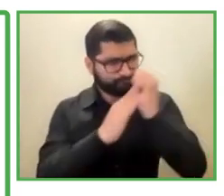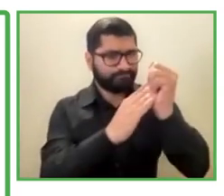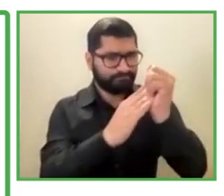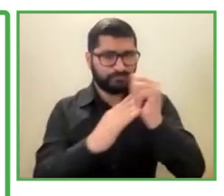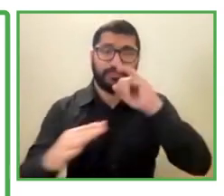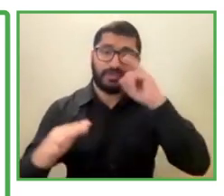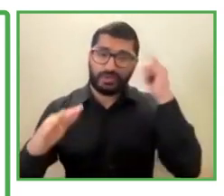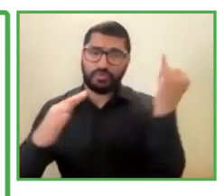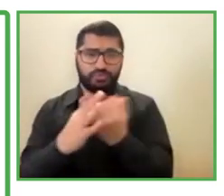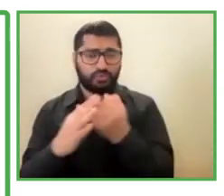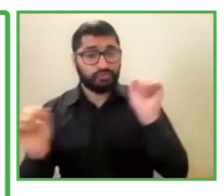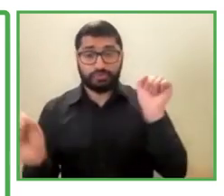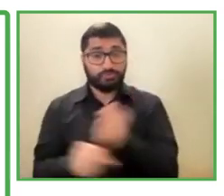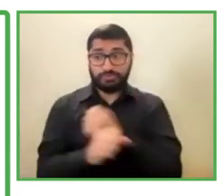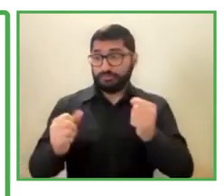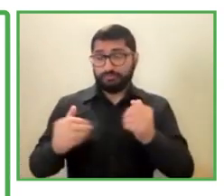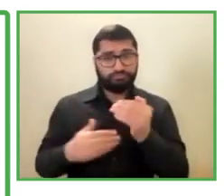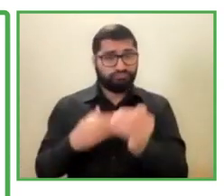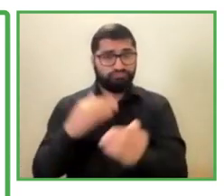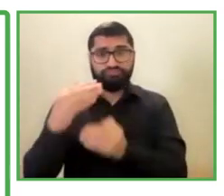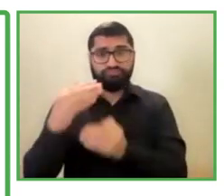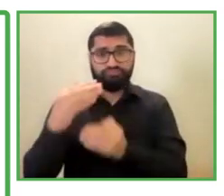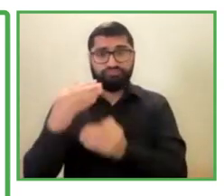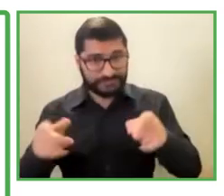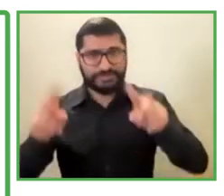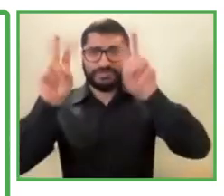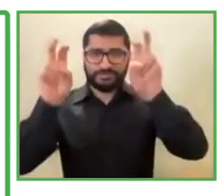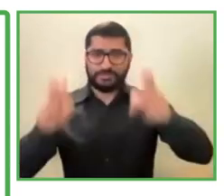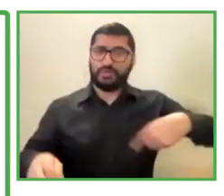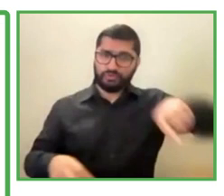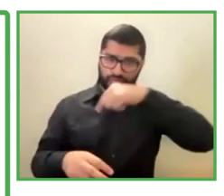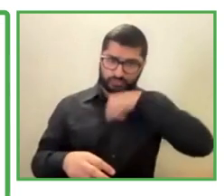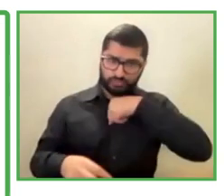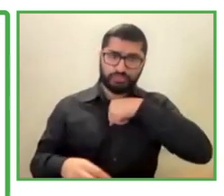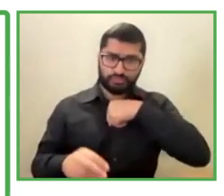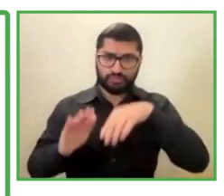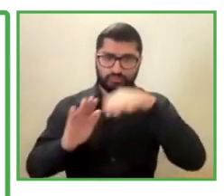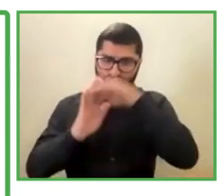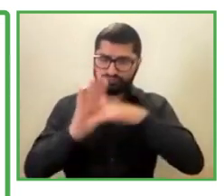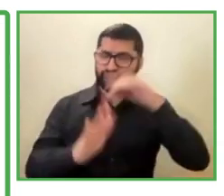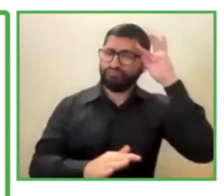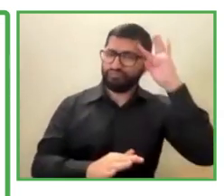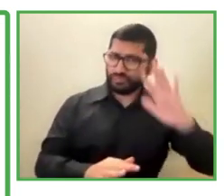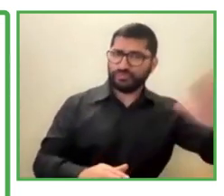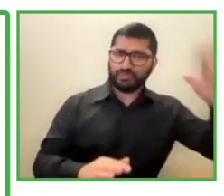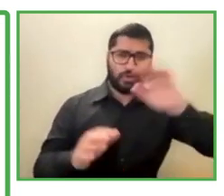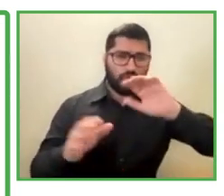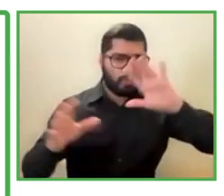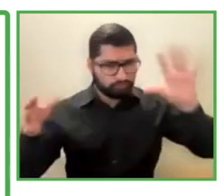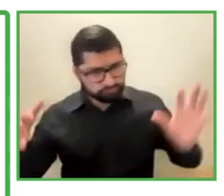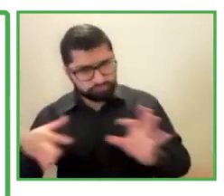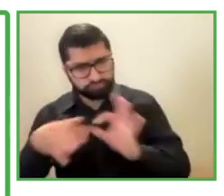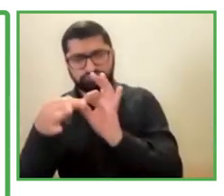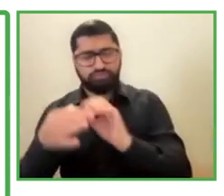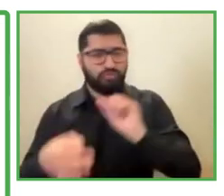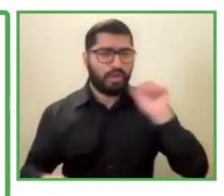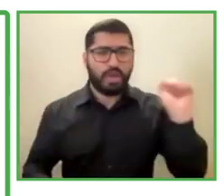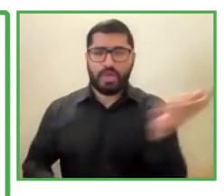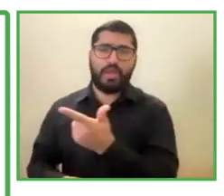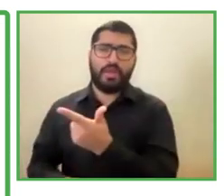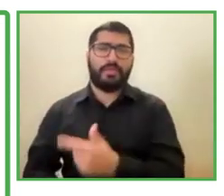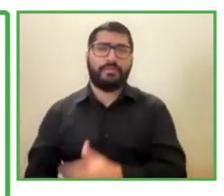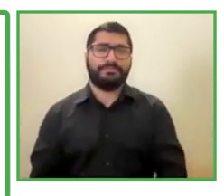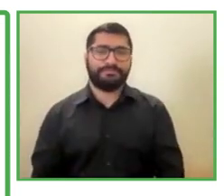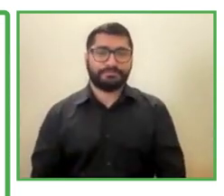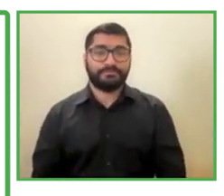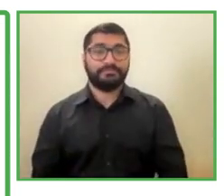philosophy all together. And of course, you know, so we reinforce, we kind of, you know, ensure that this is done even through the